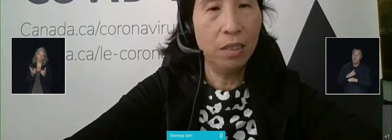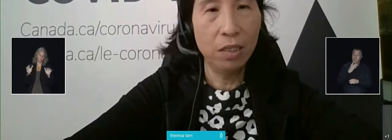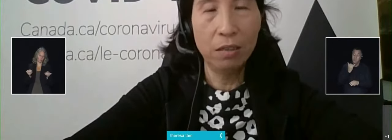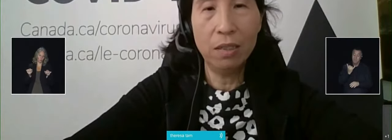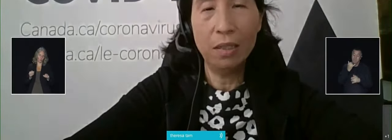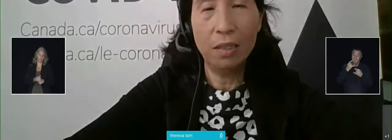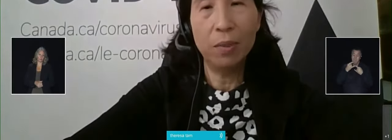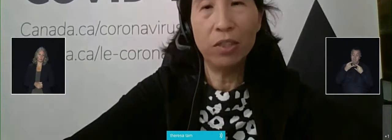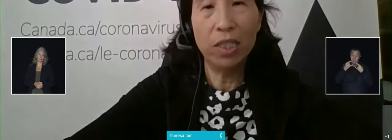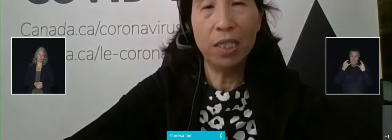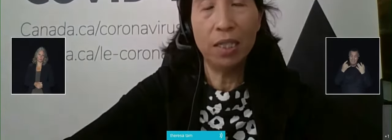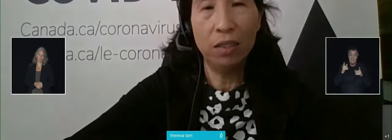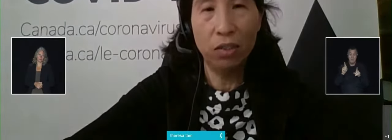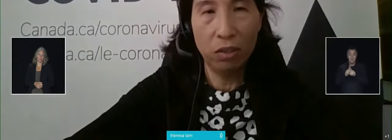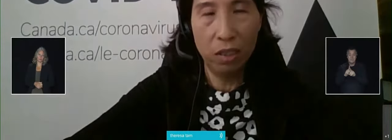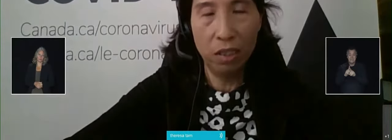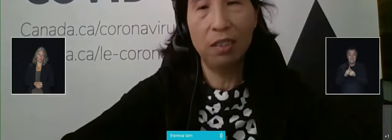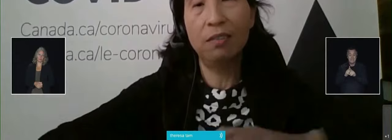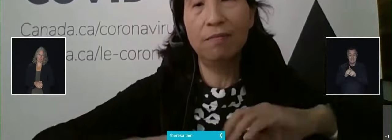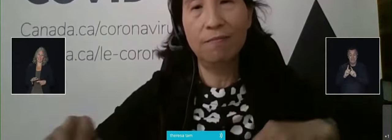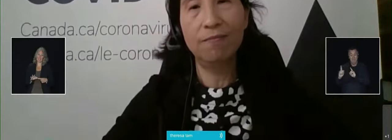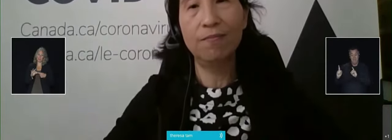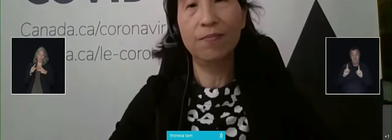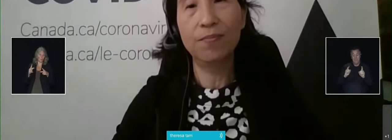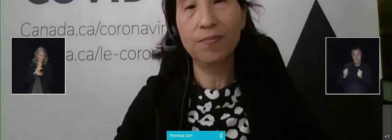possibly do, especially indoors.